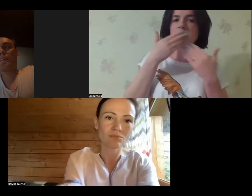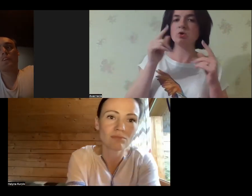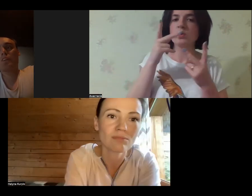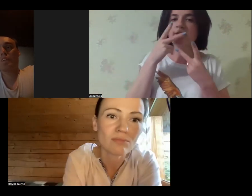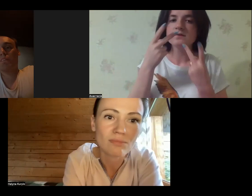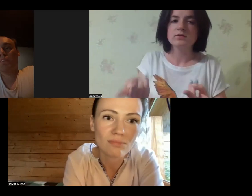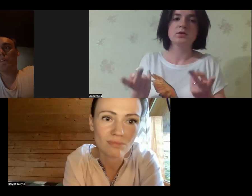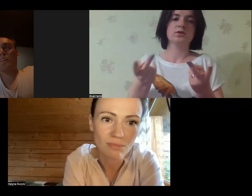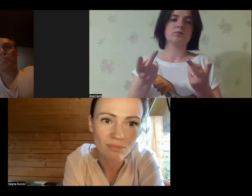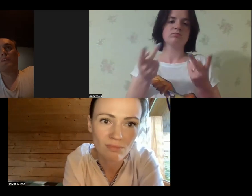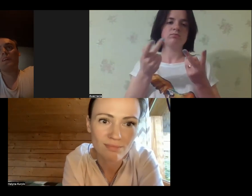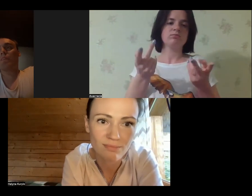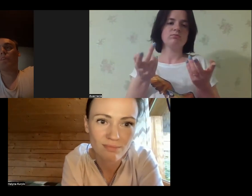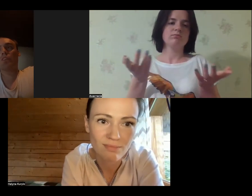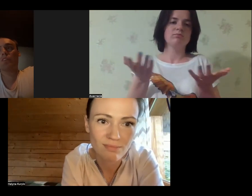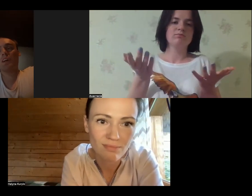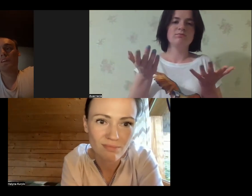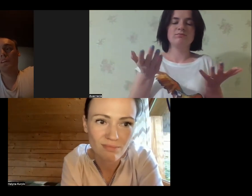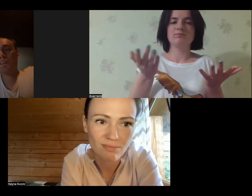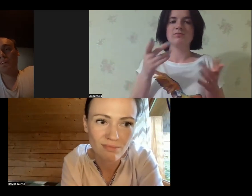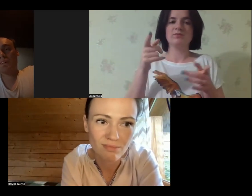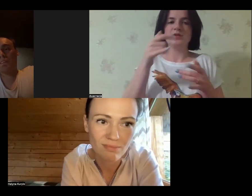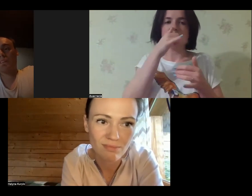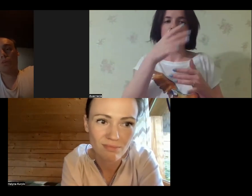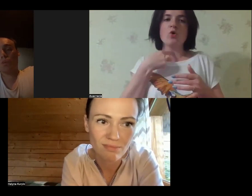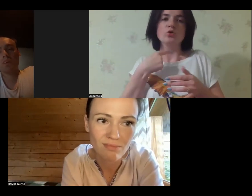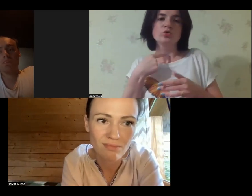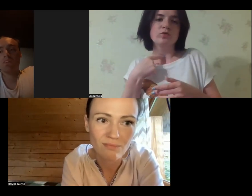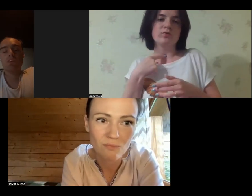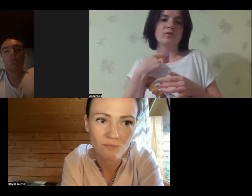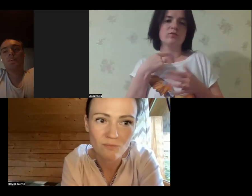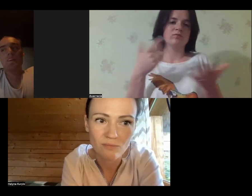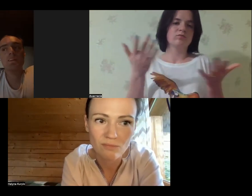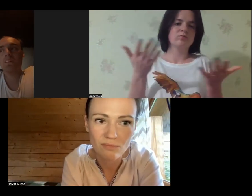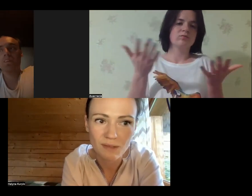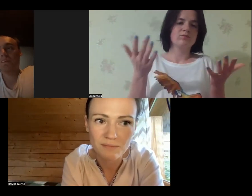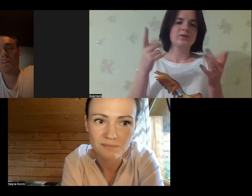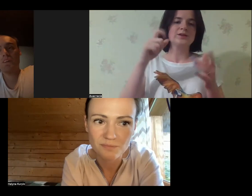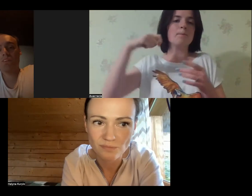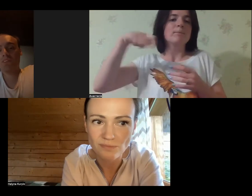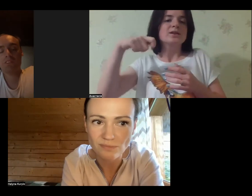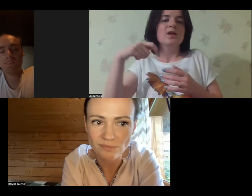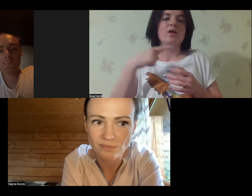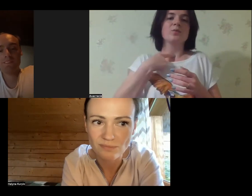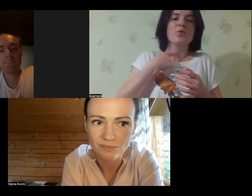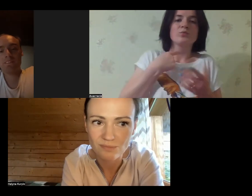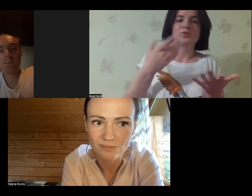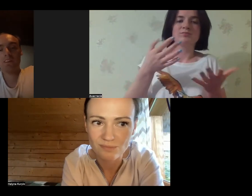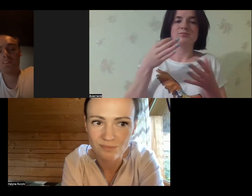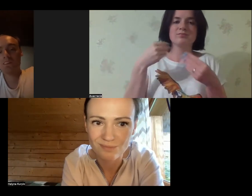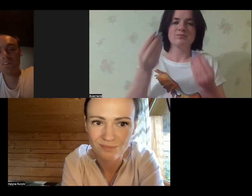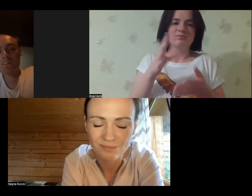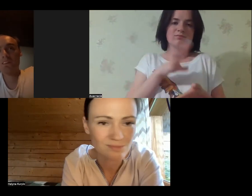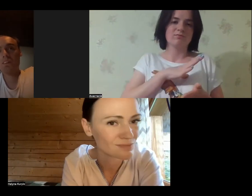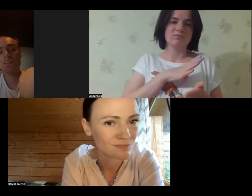retardation. This is how it sounds. And you cannot vote. You cannot make decisions. legal